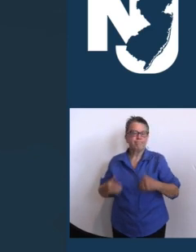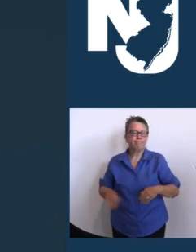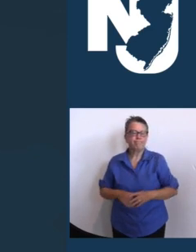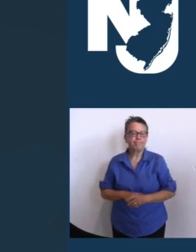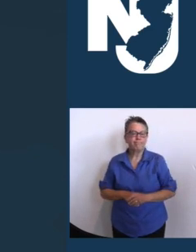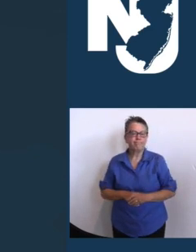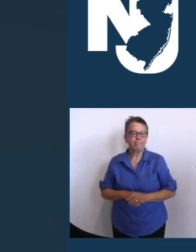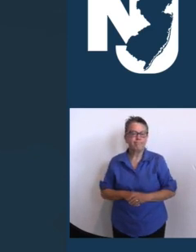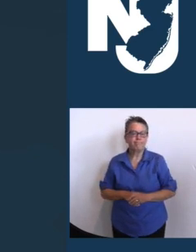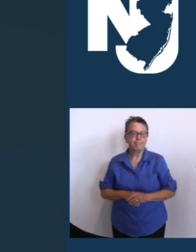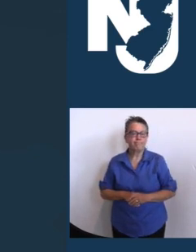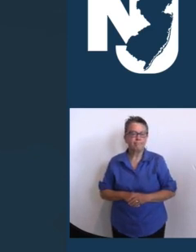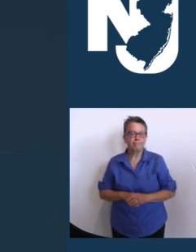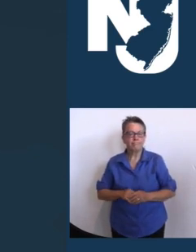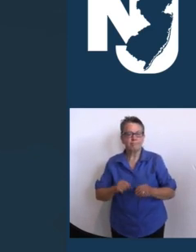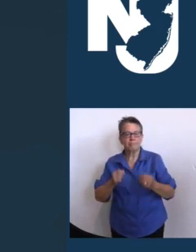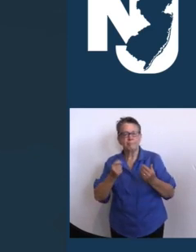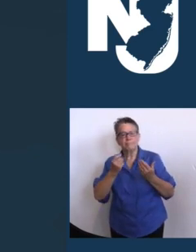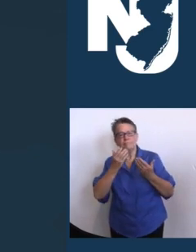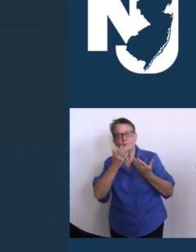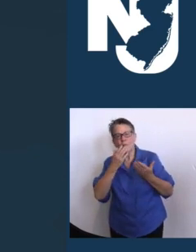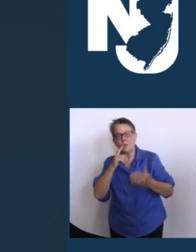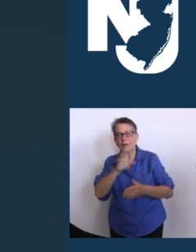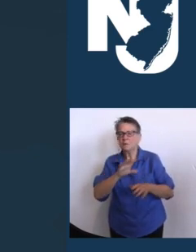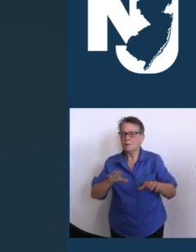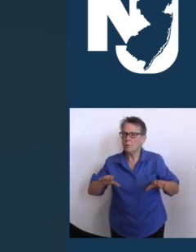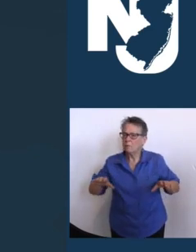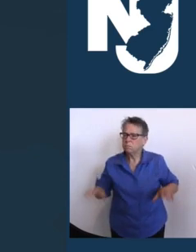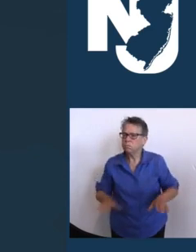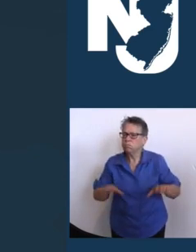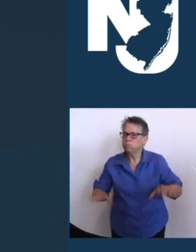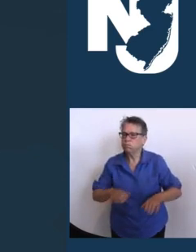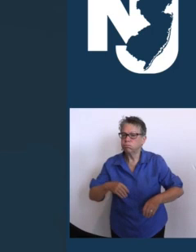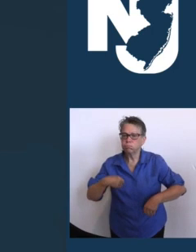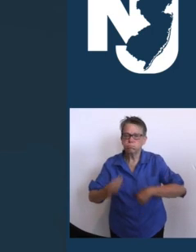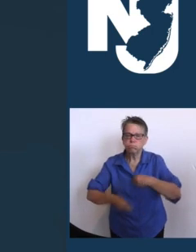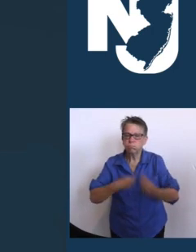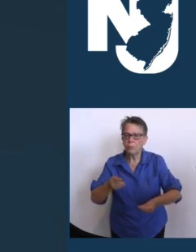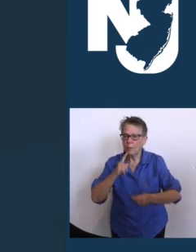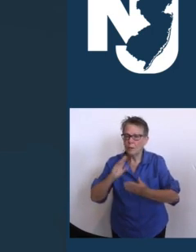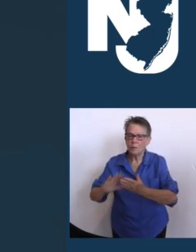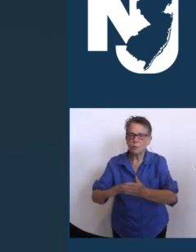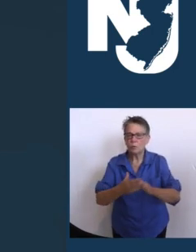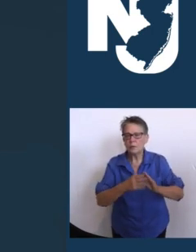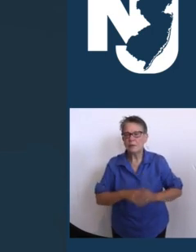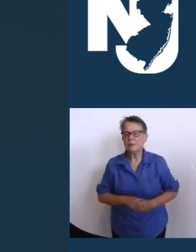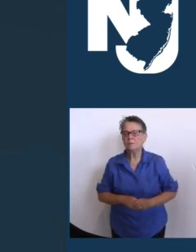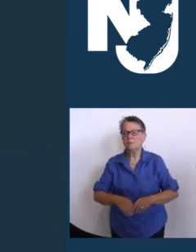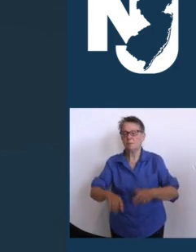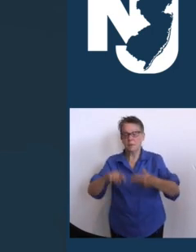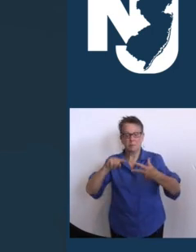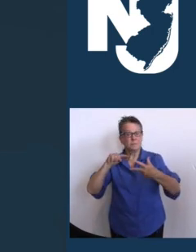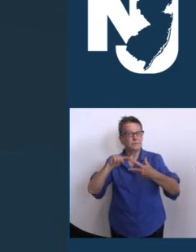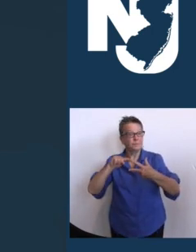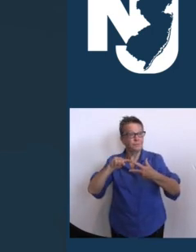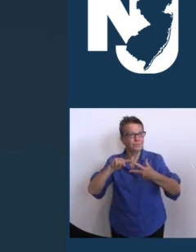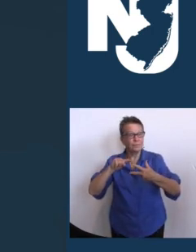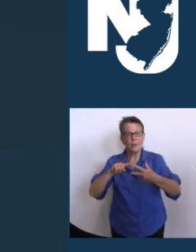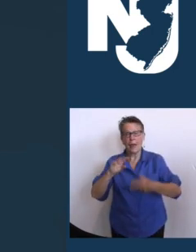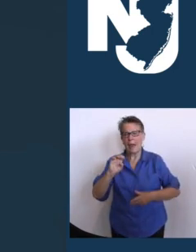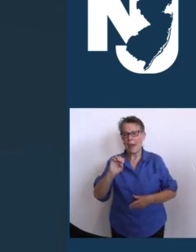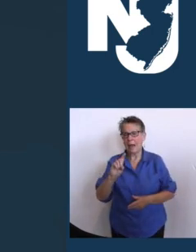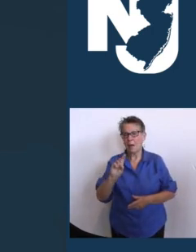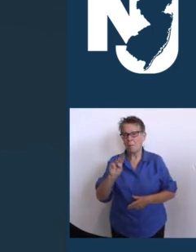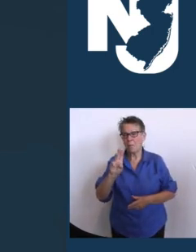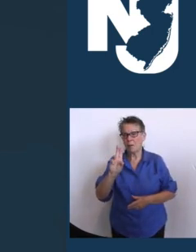in peace, and may his legacy live on. Next, we'll head to Wall Township, which